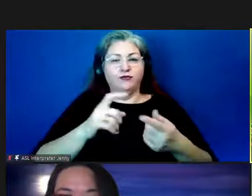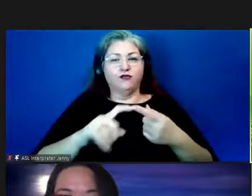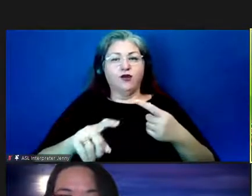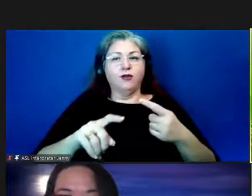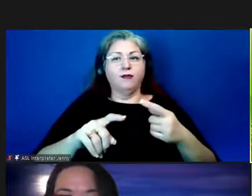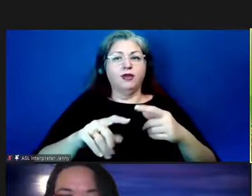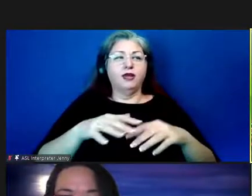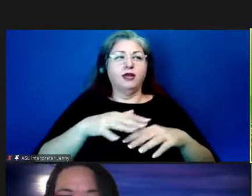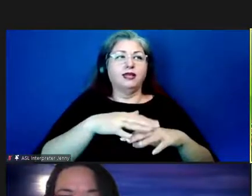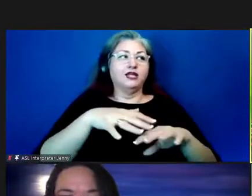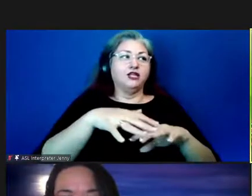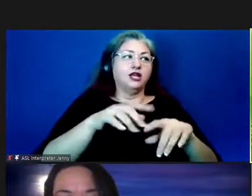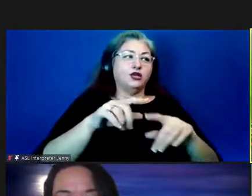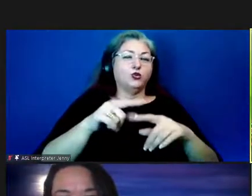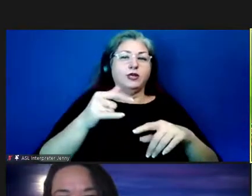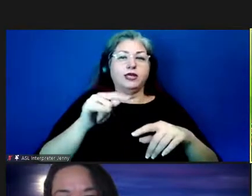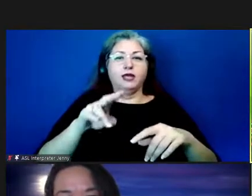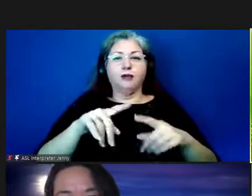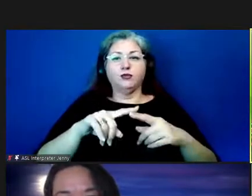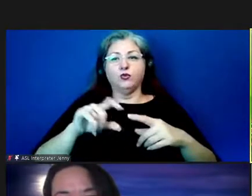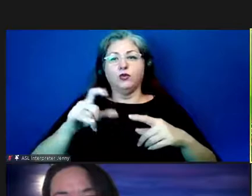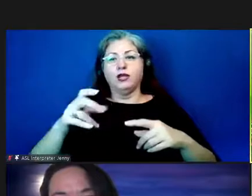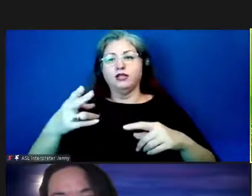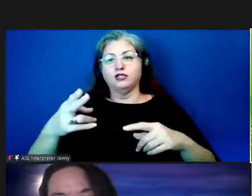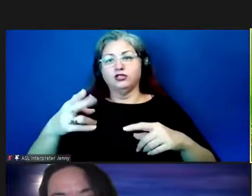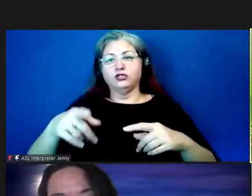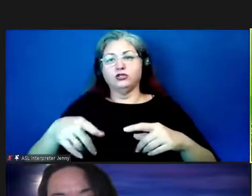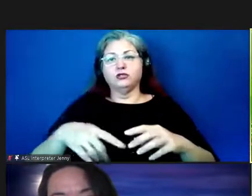site to the github site to the glitch site